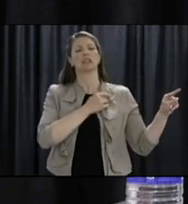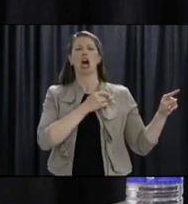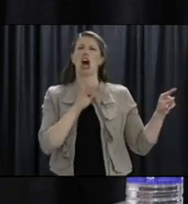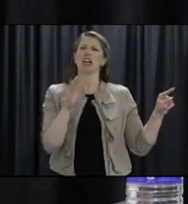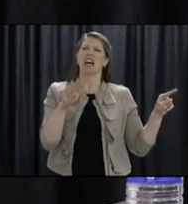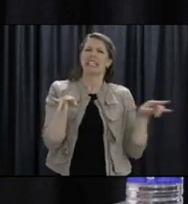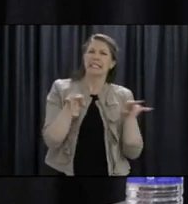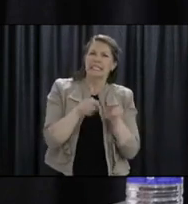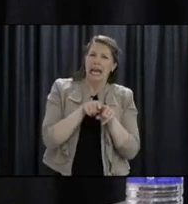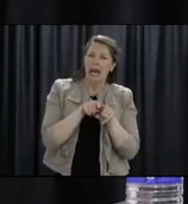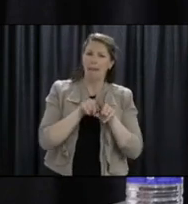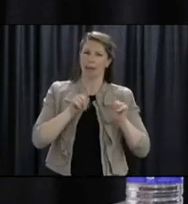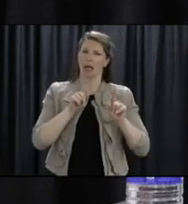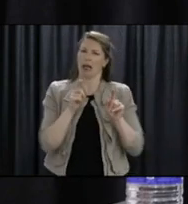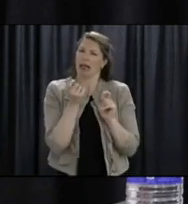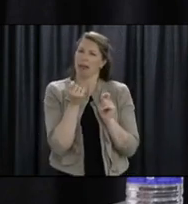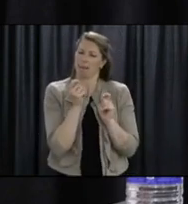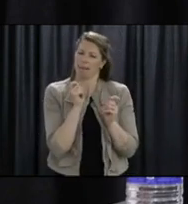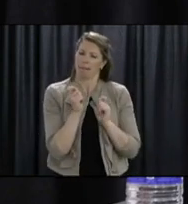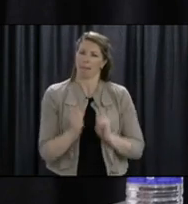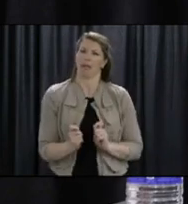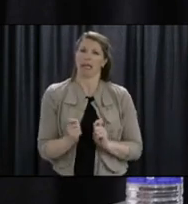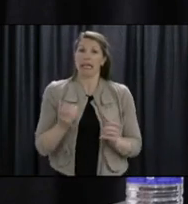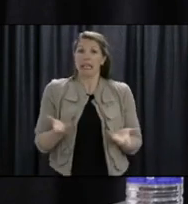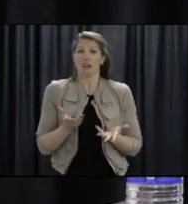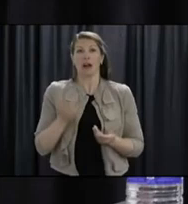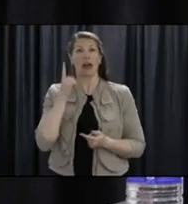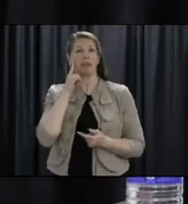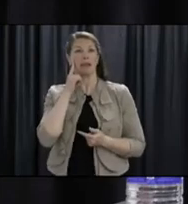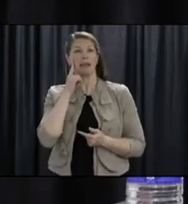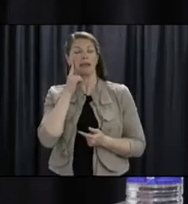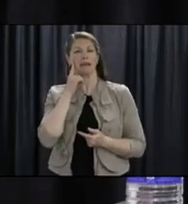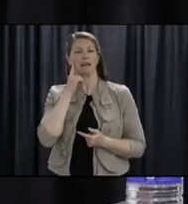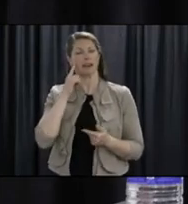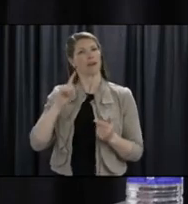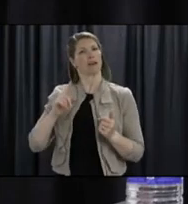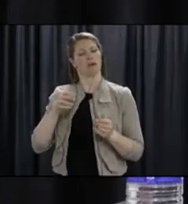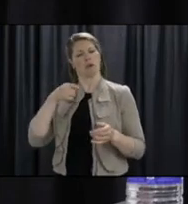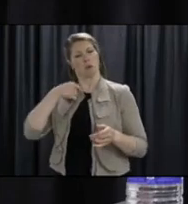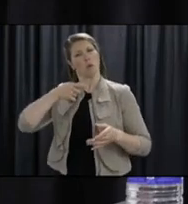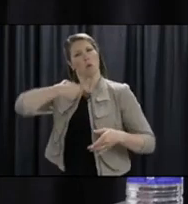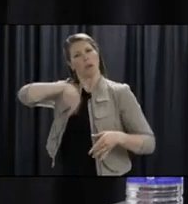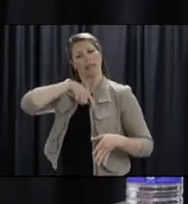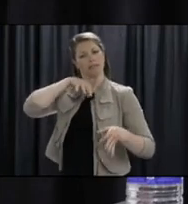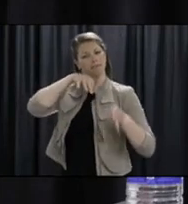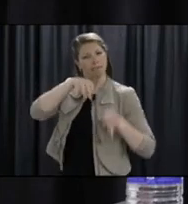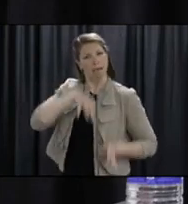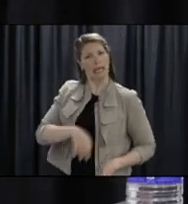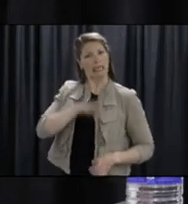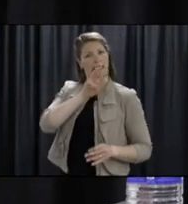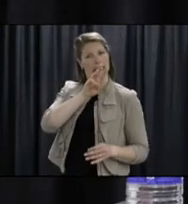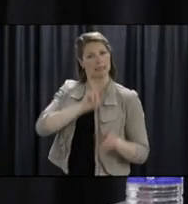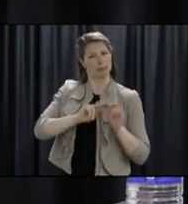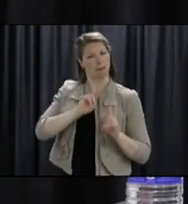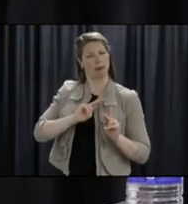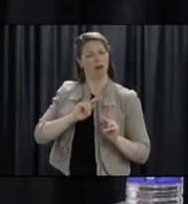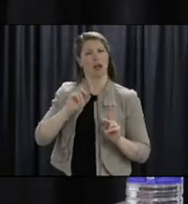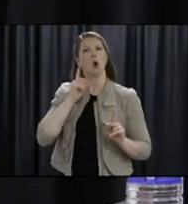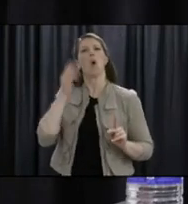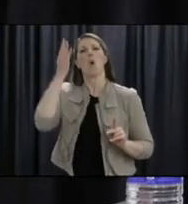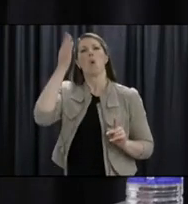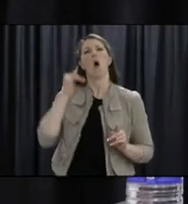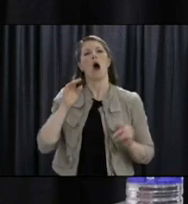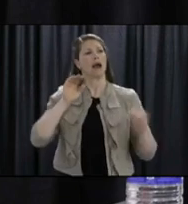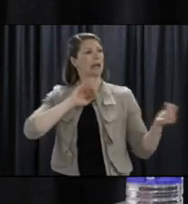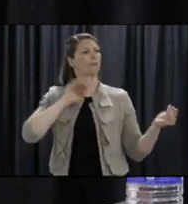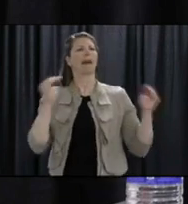same thing. We're just doing what we think will work for us. I, I don't think you need to read anything too much into why things are different. I think we're all